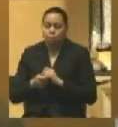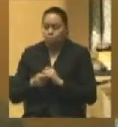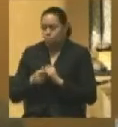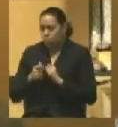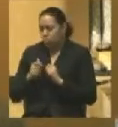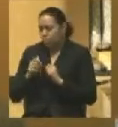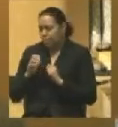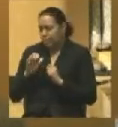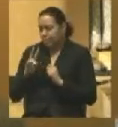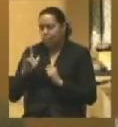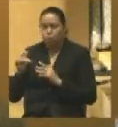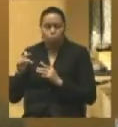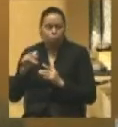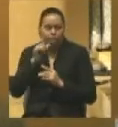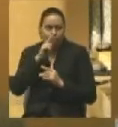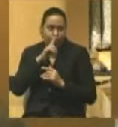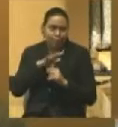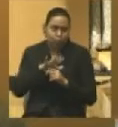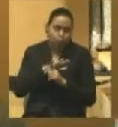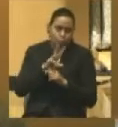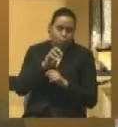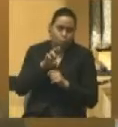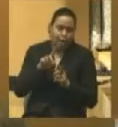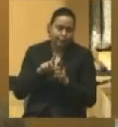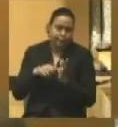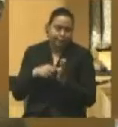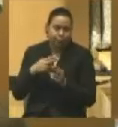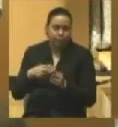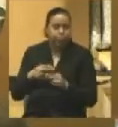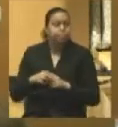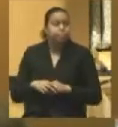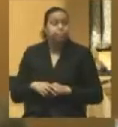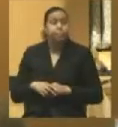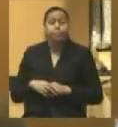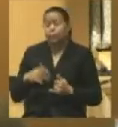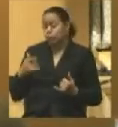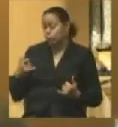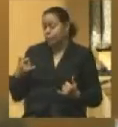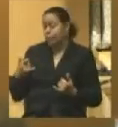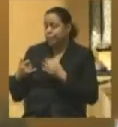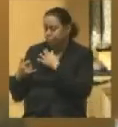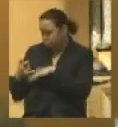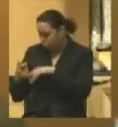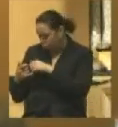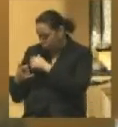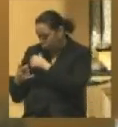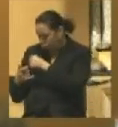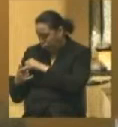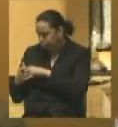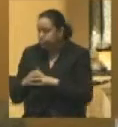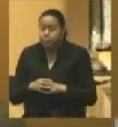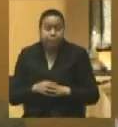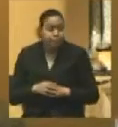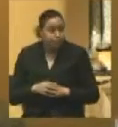War was not as a total war as it's sometimes called. On the talk you gave today, you began